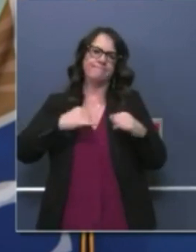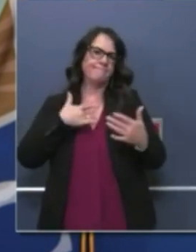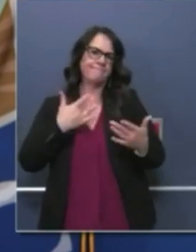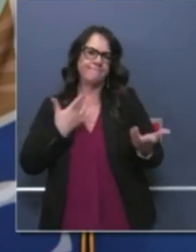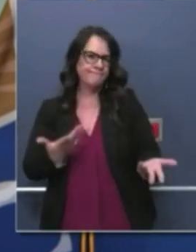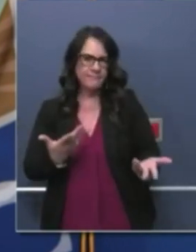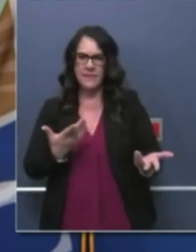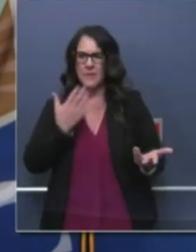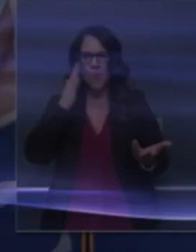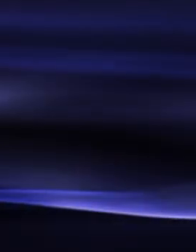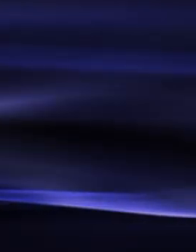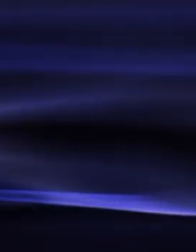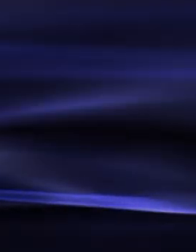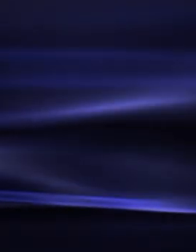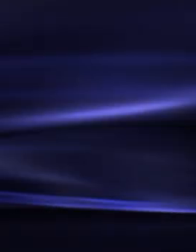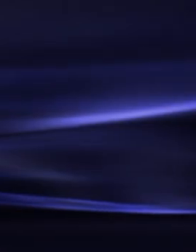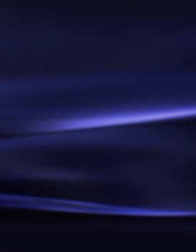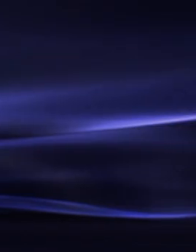that we are all in this together.